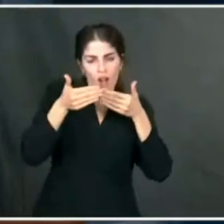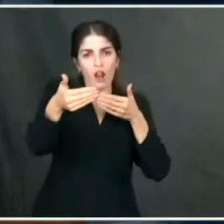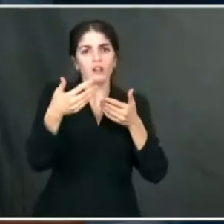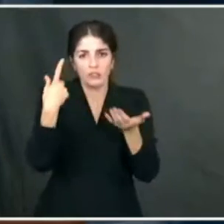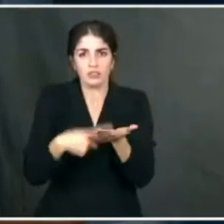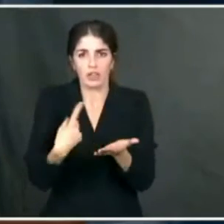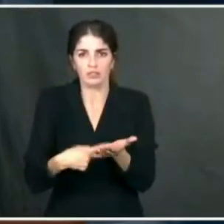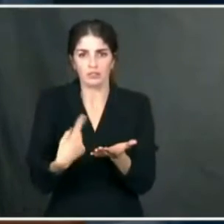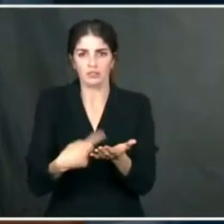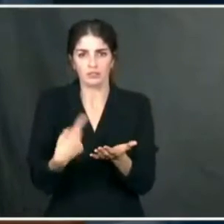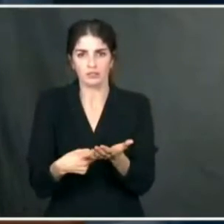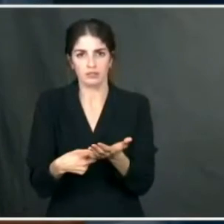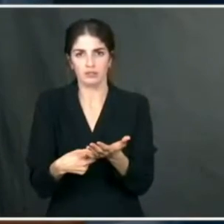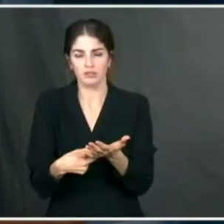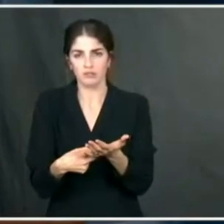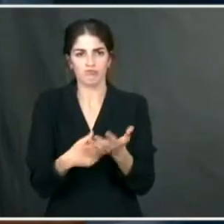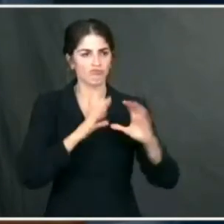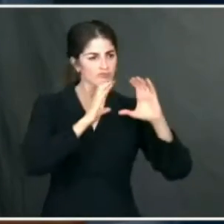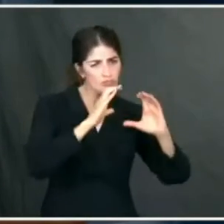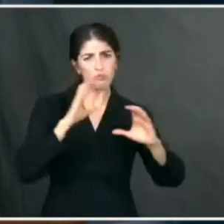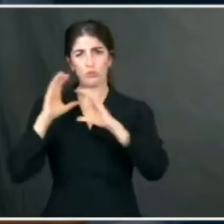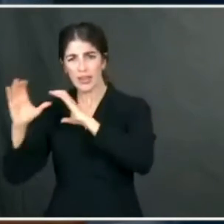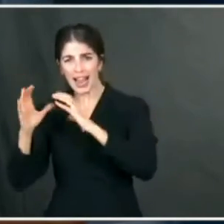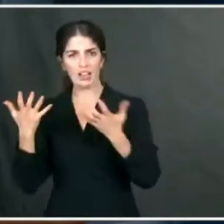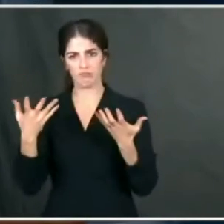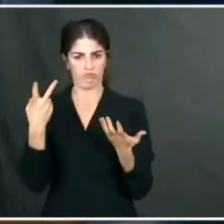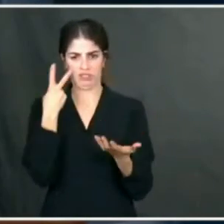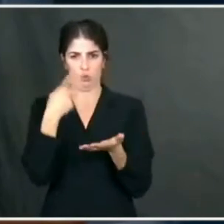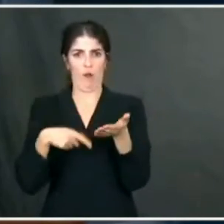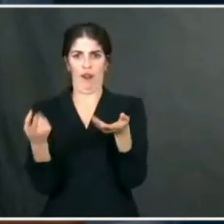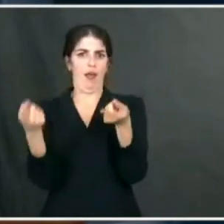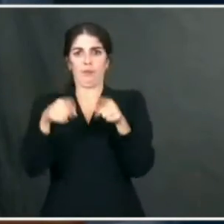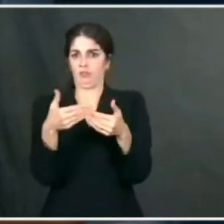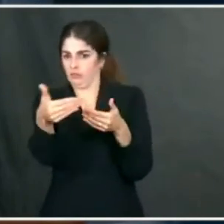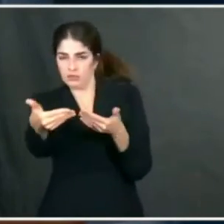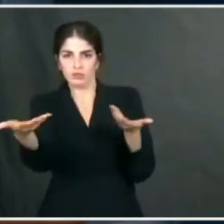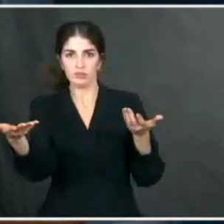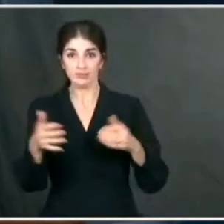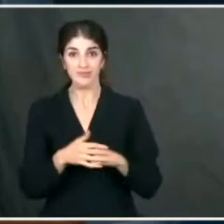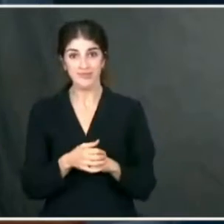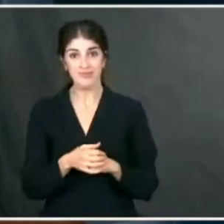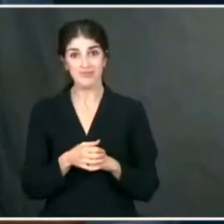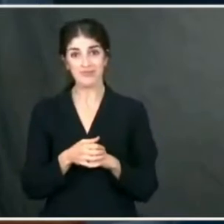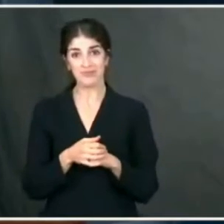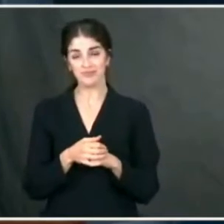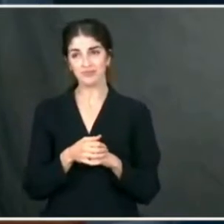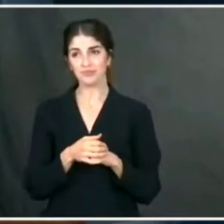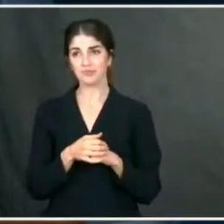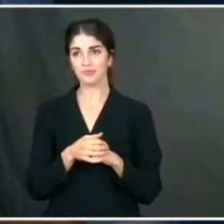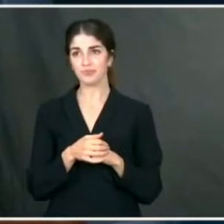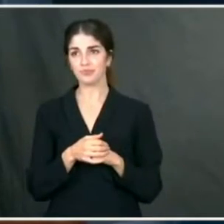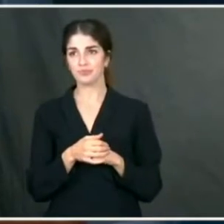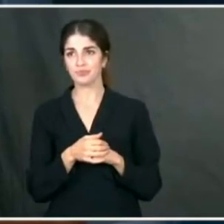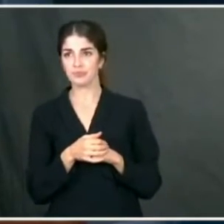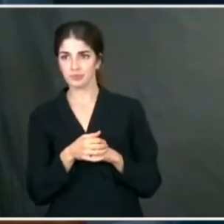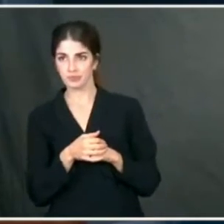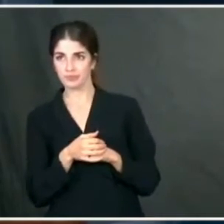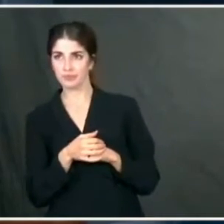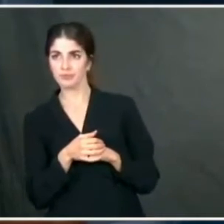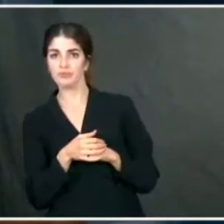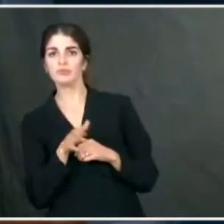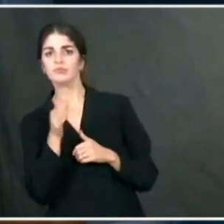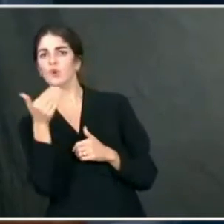let's have engagements with both parties, and let's see what comes out of the sausage making at the other side. Go ahead, Anita. I'll come back to you. sorry.